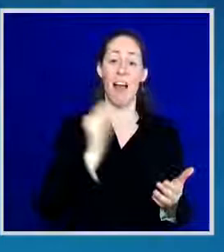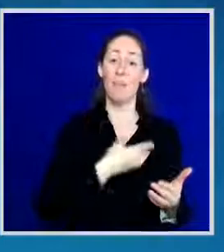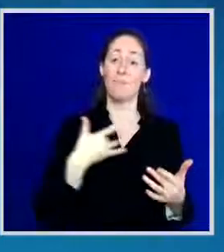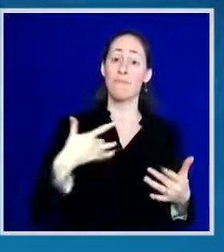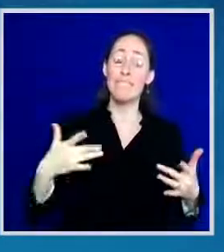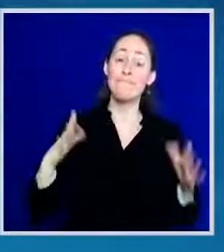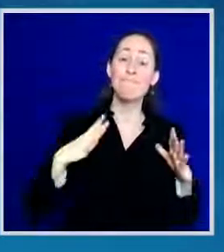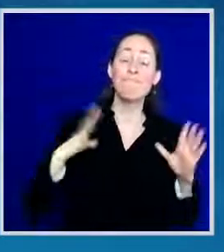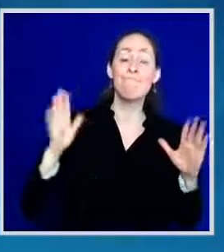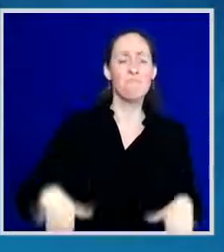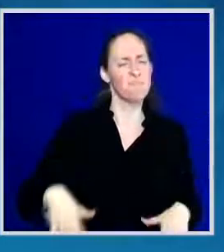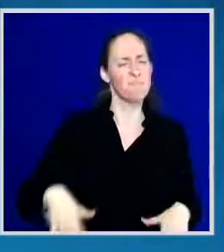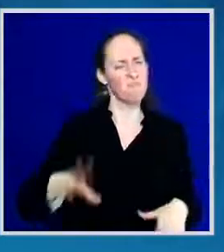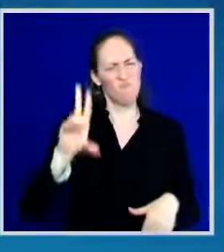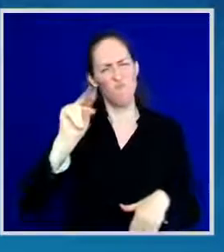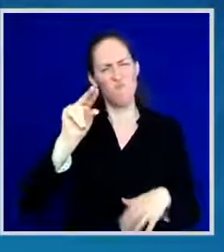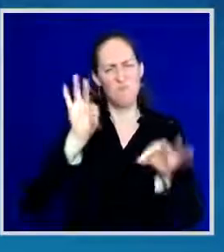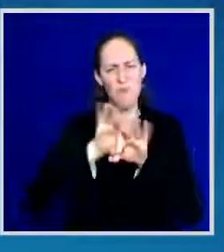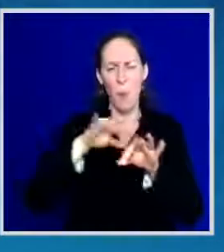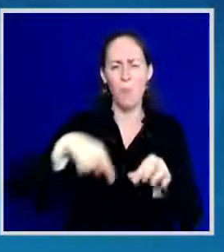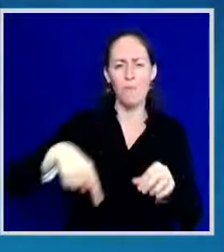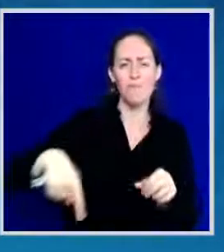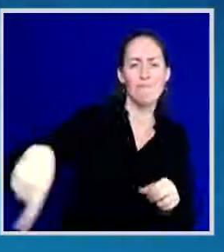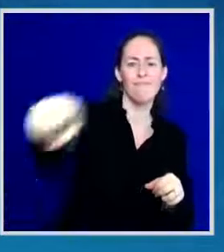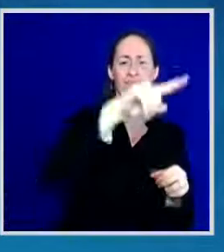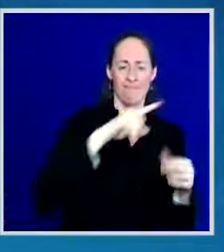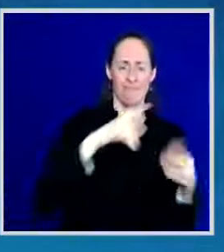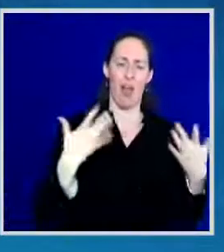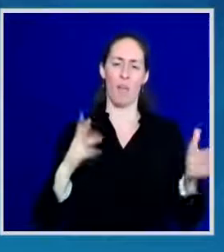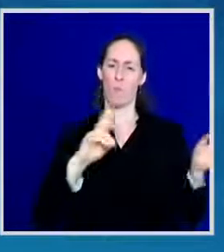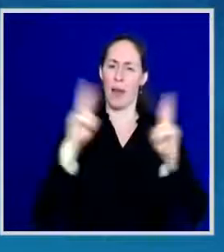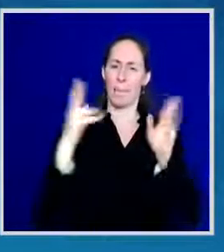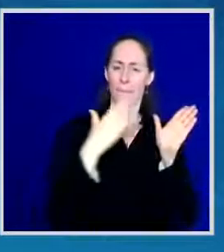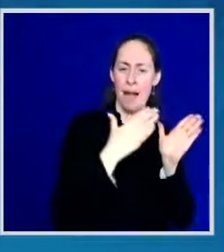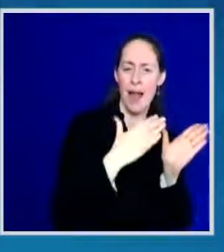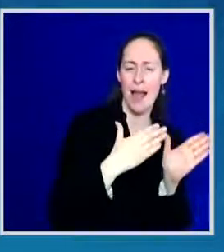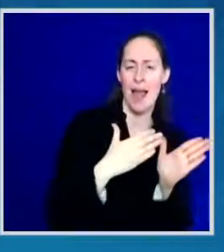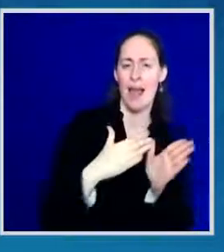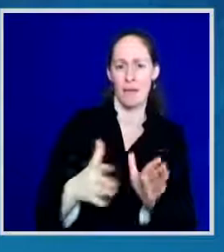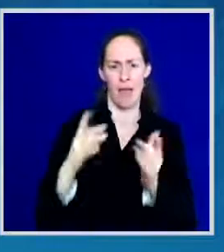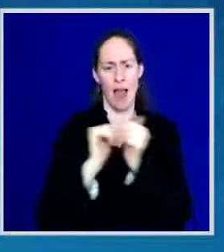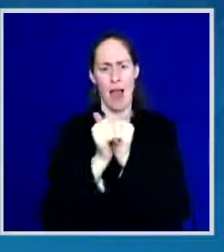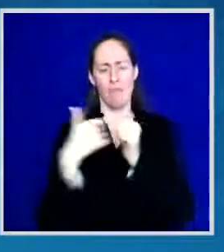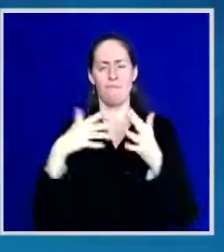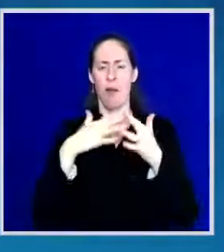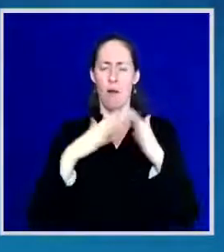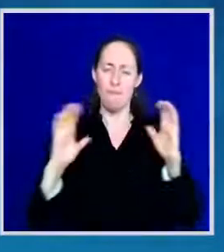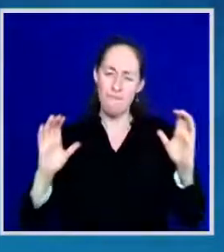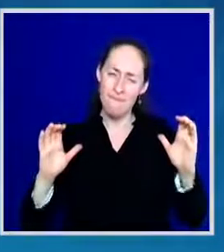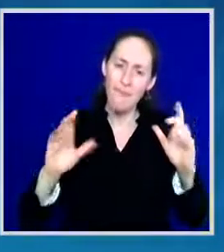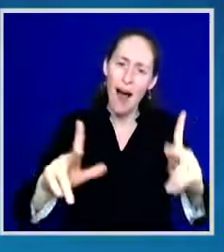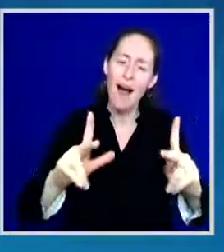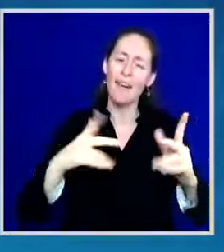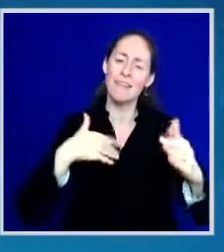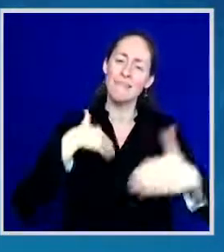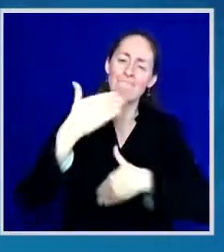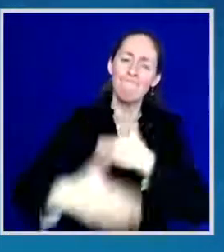had a plan to get America back on track. We had faith